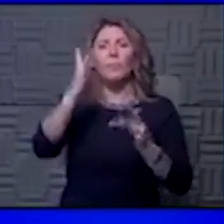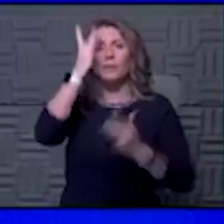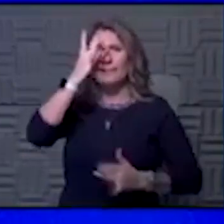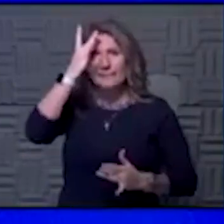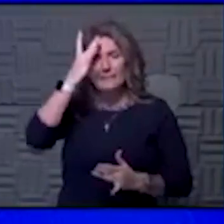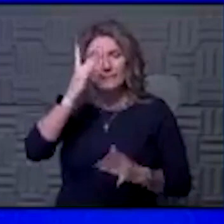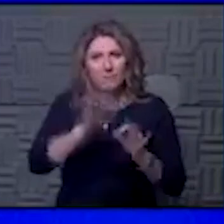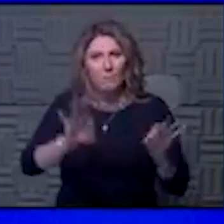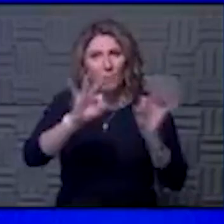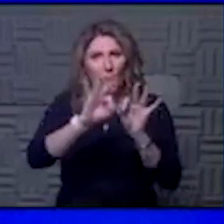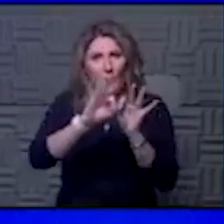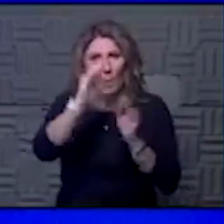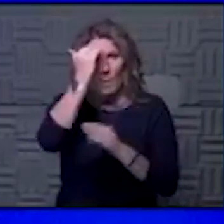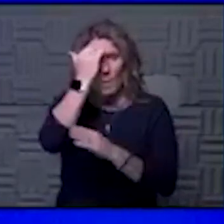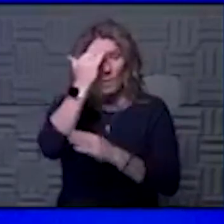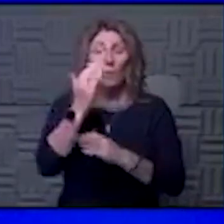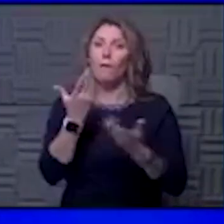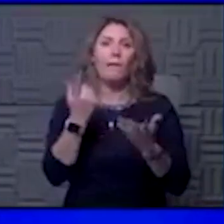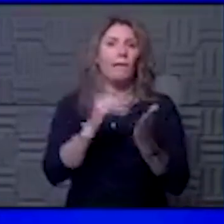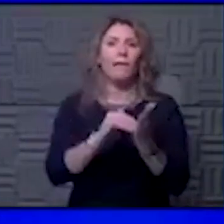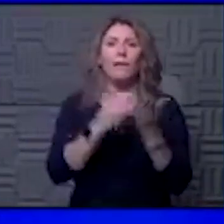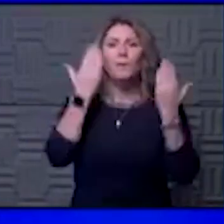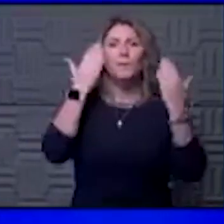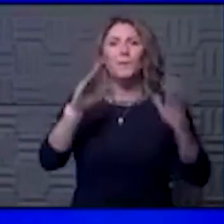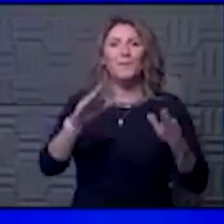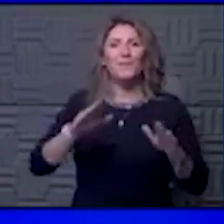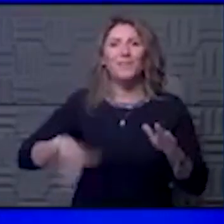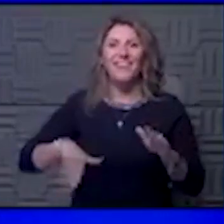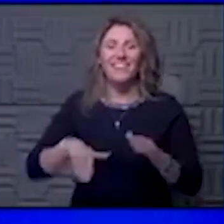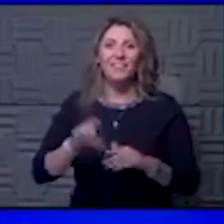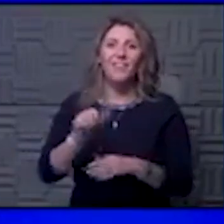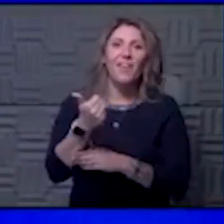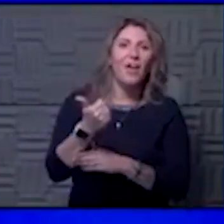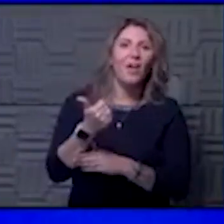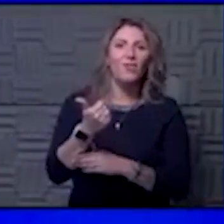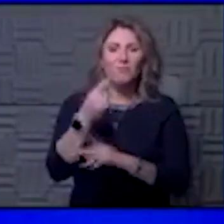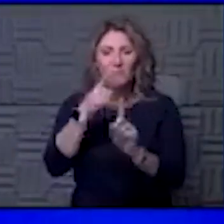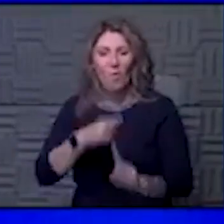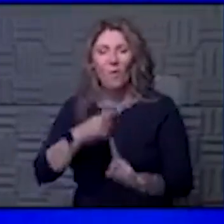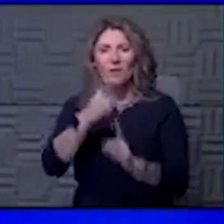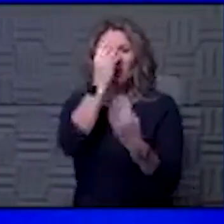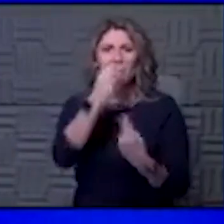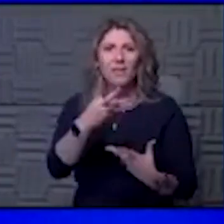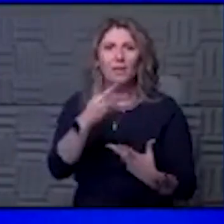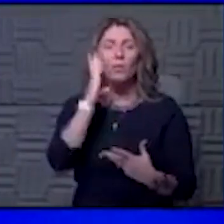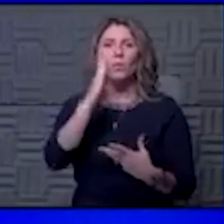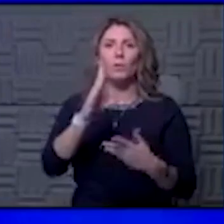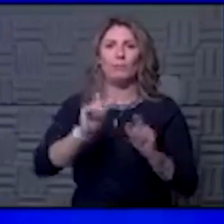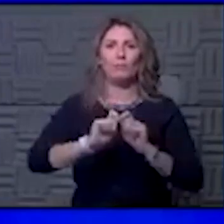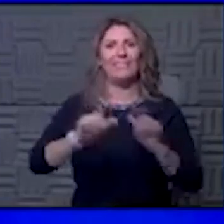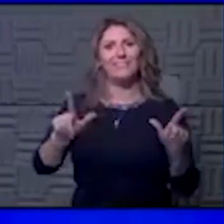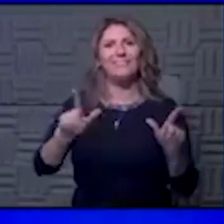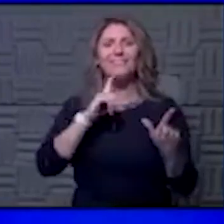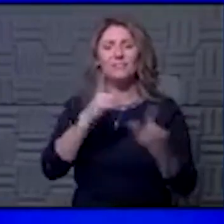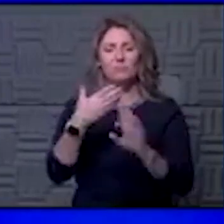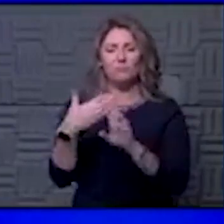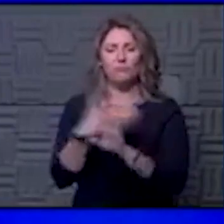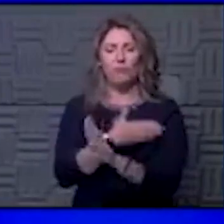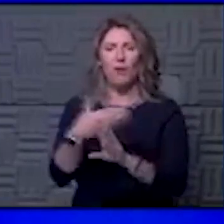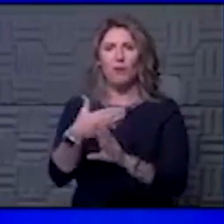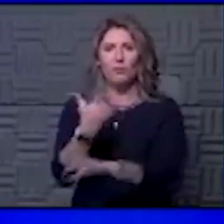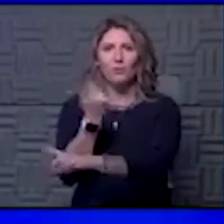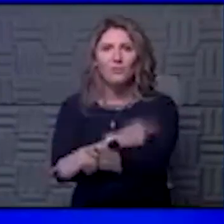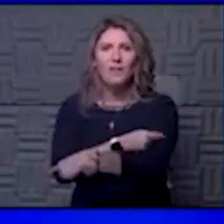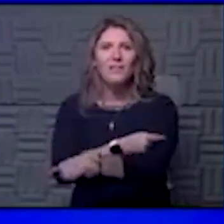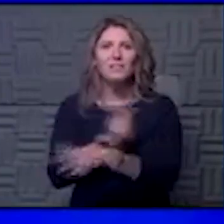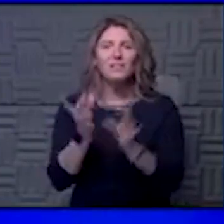important thing to know. And we don't know that again, those are some of the other points of data that will come out probably prior to the vaccines